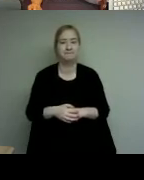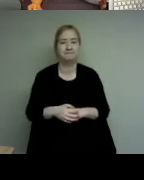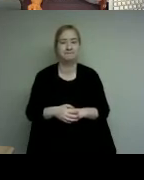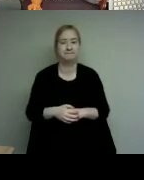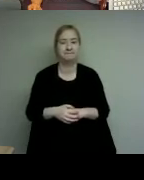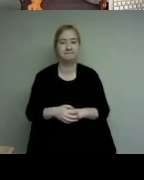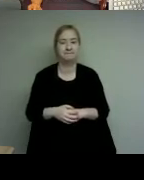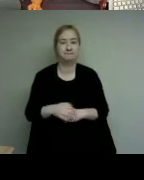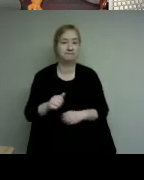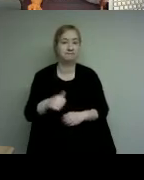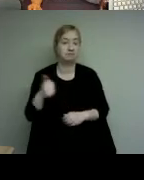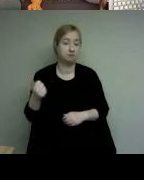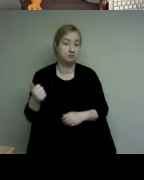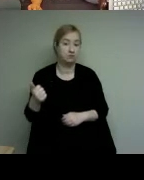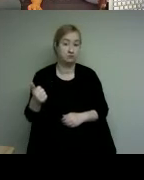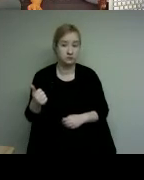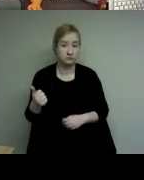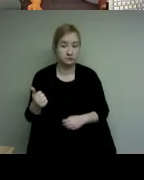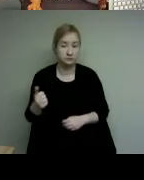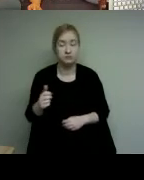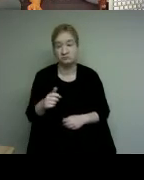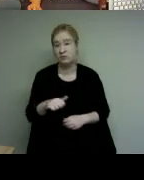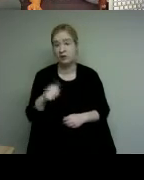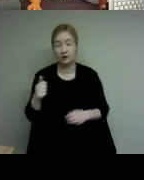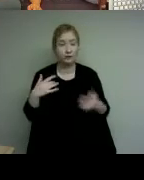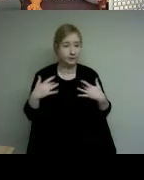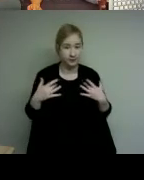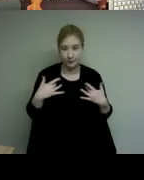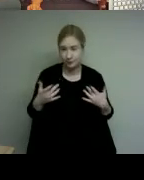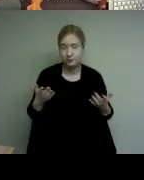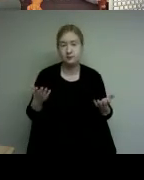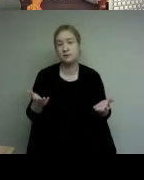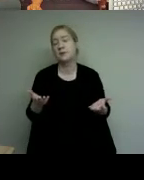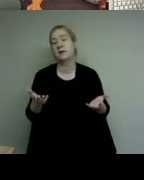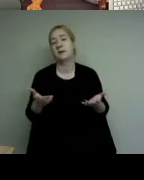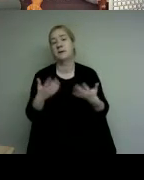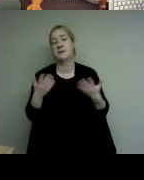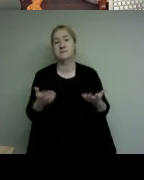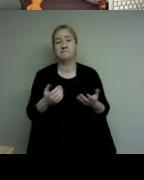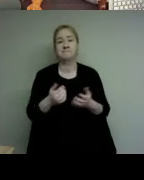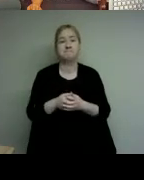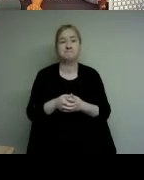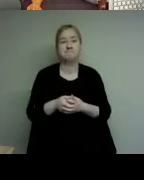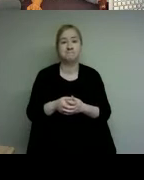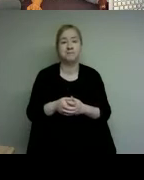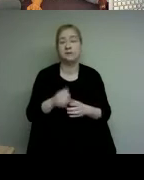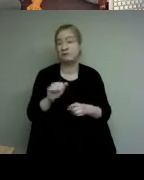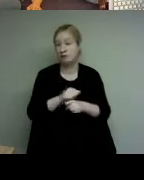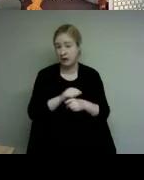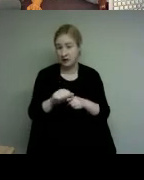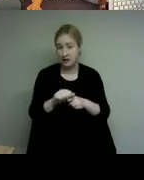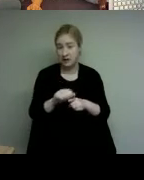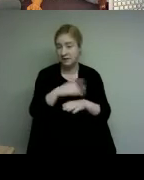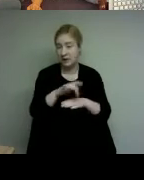abilities or barriers i should say are the ability of training the